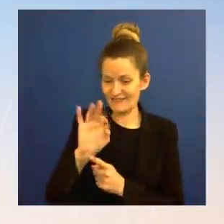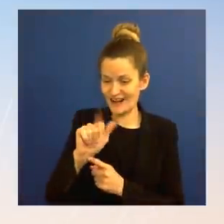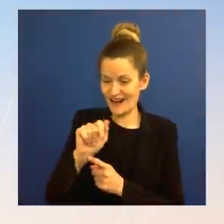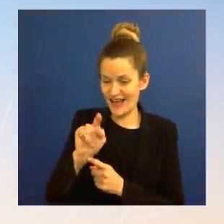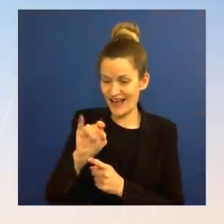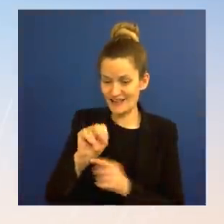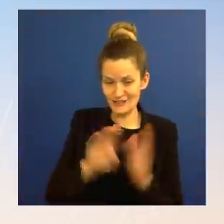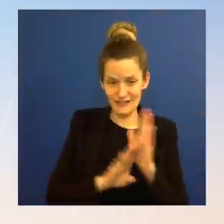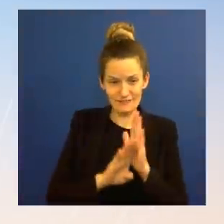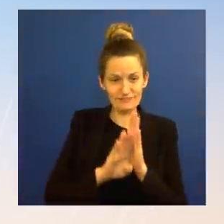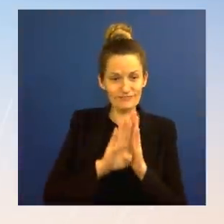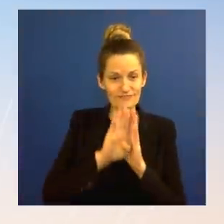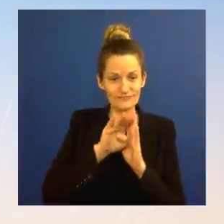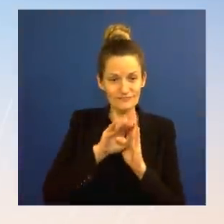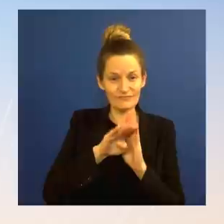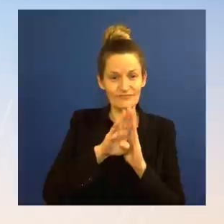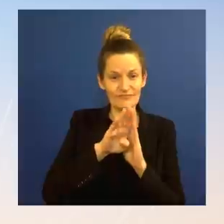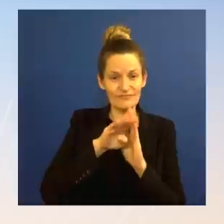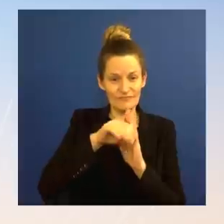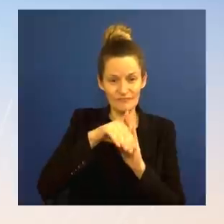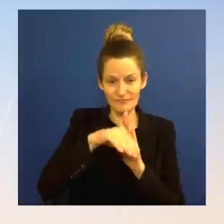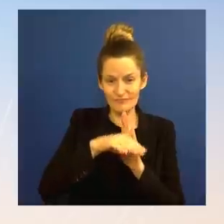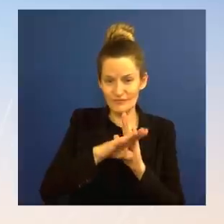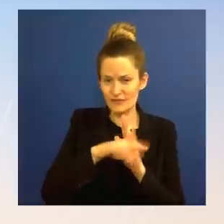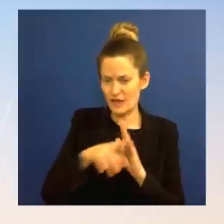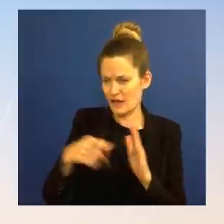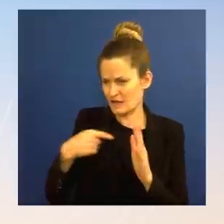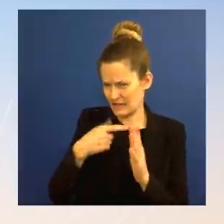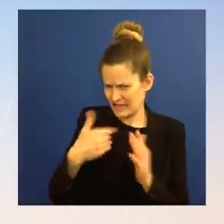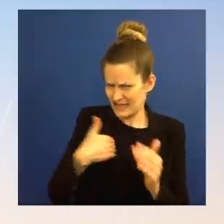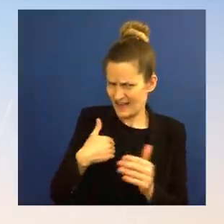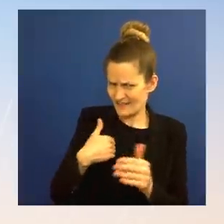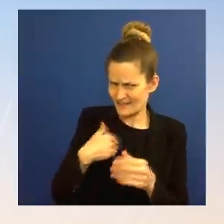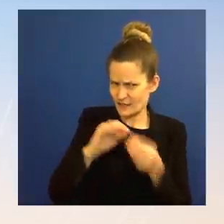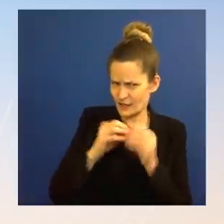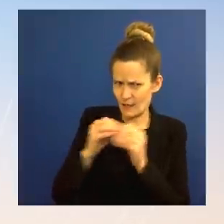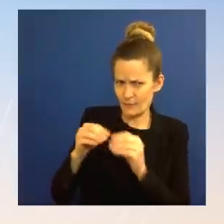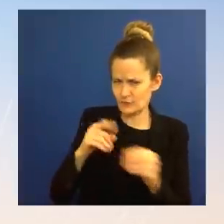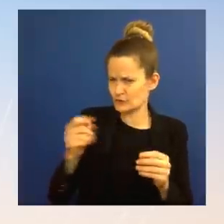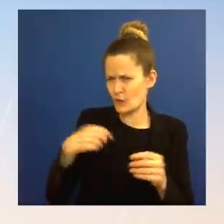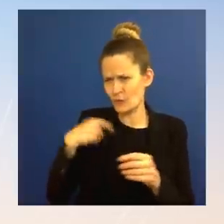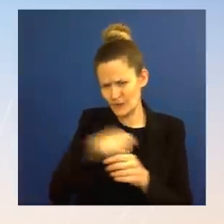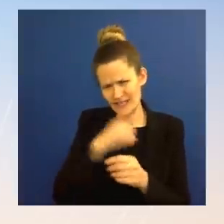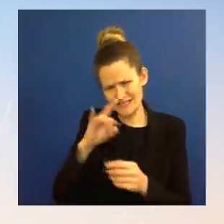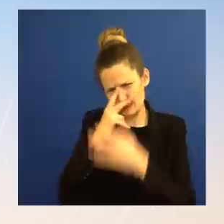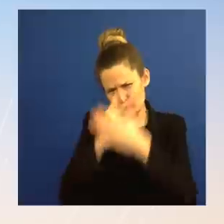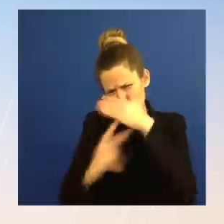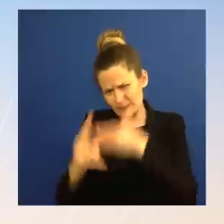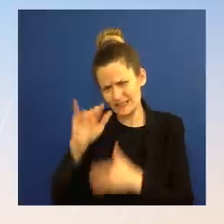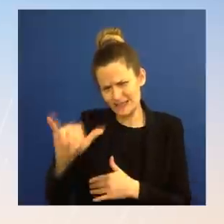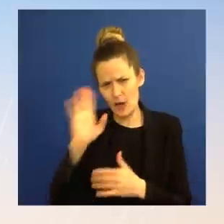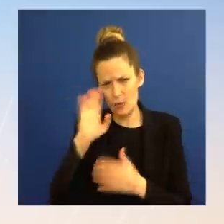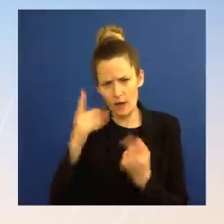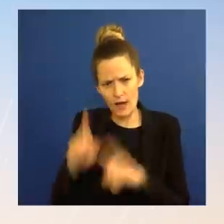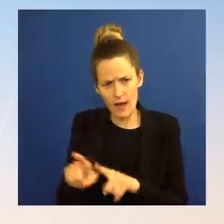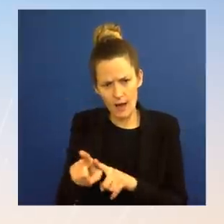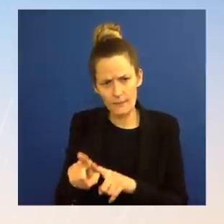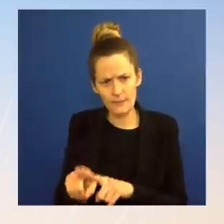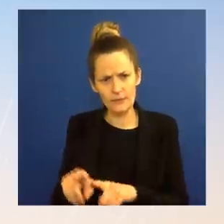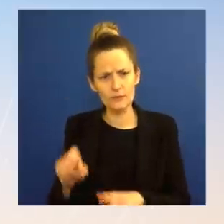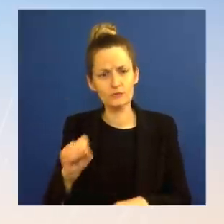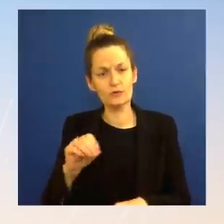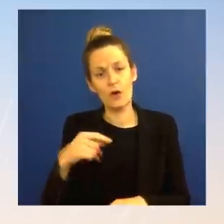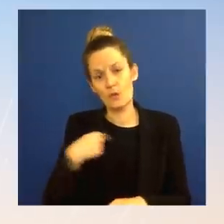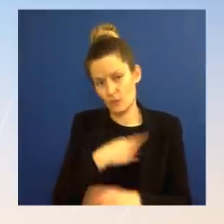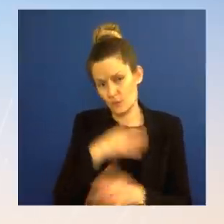up, which we entirely predicted. One, we've taken steps to address bottlenecks in the supply chain to reduce